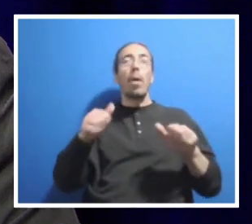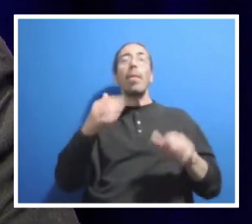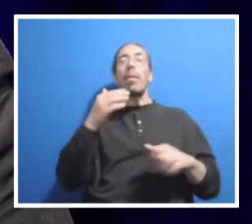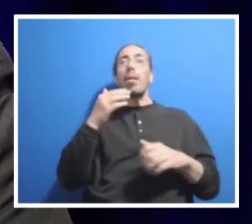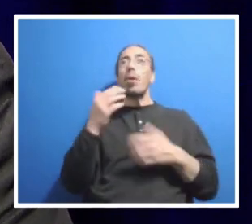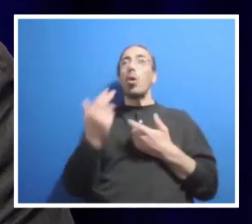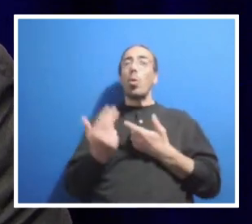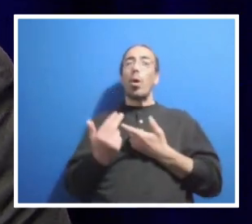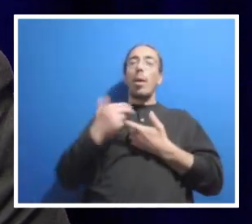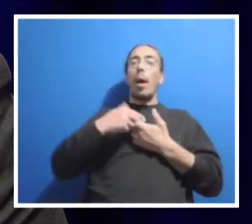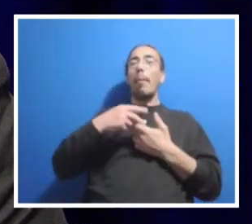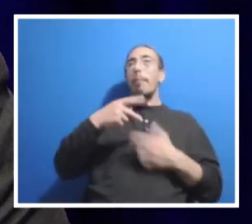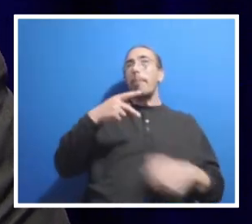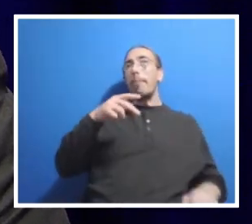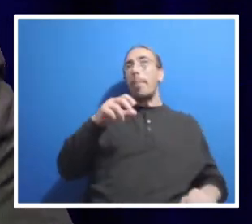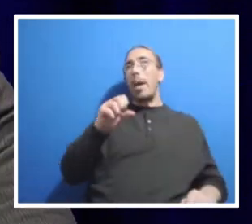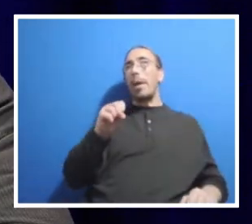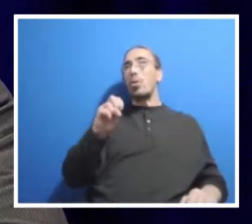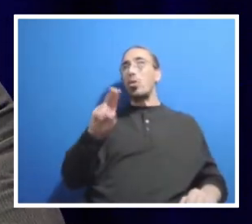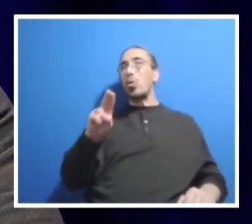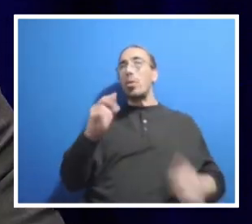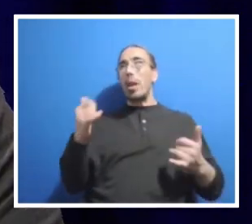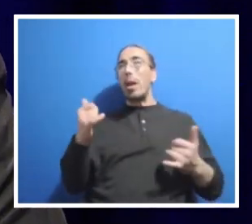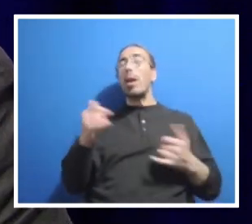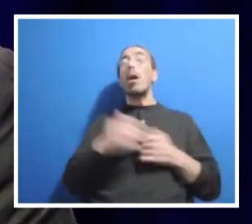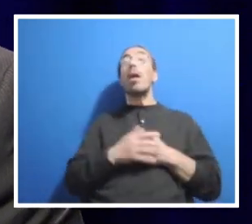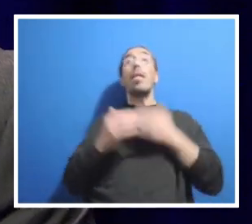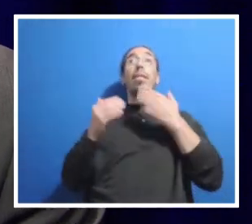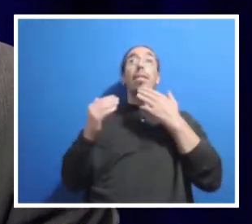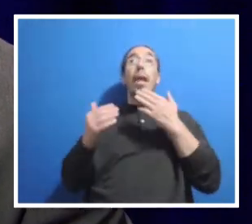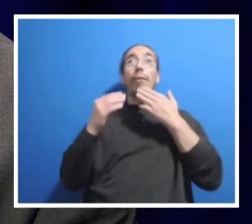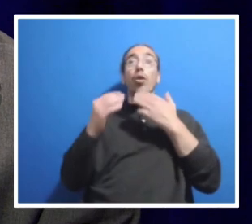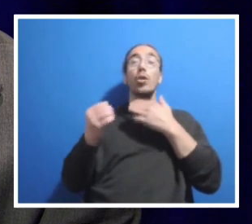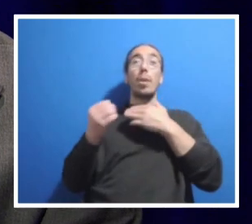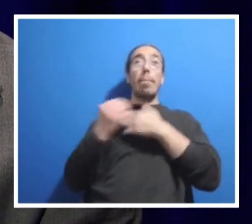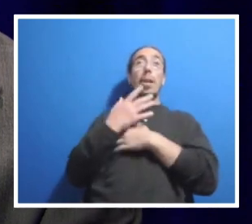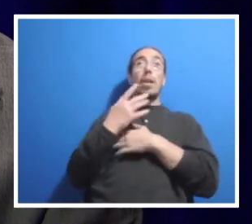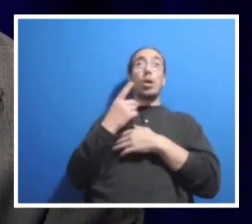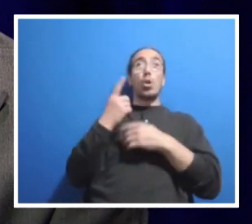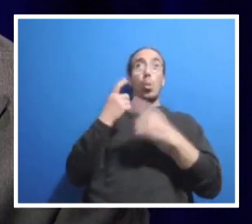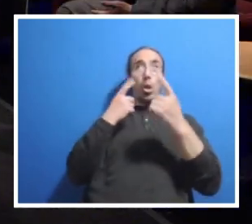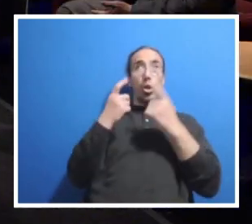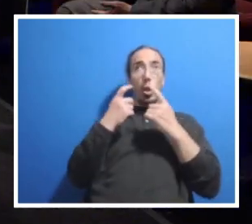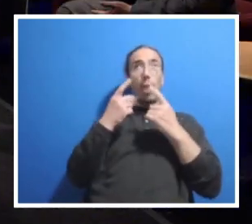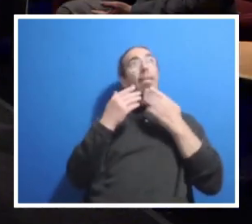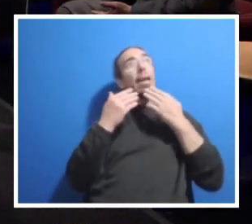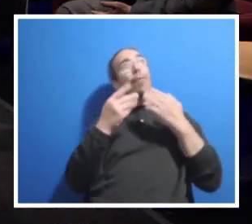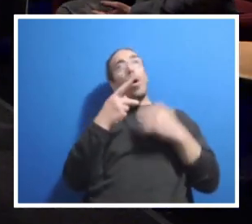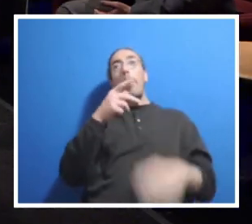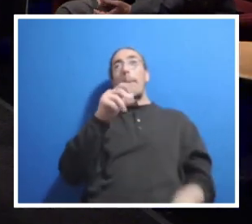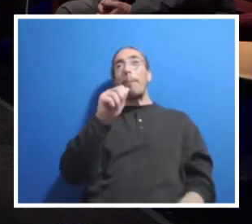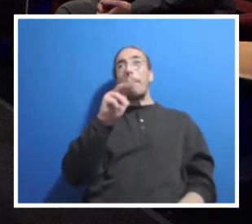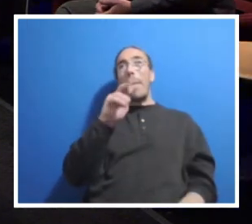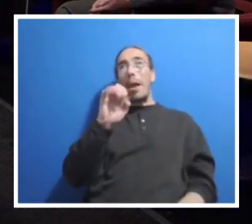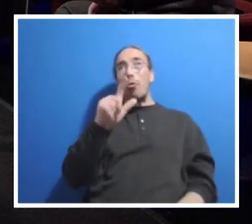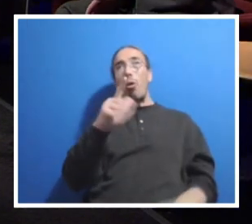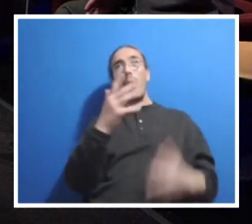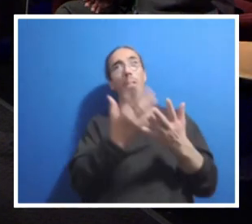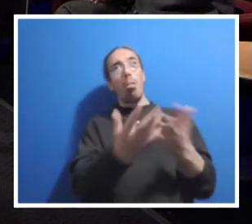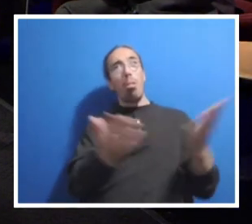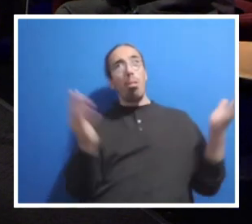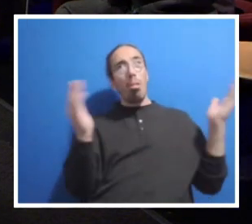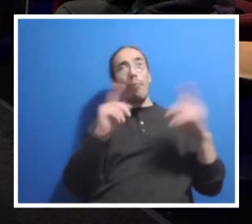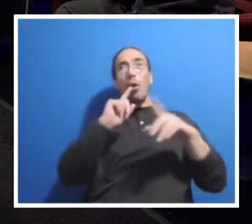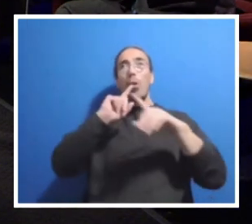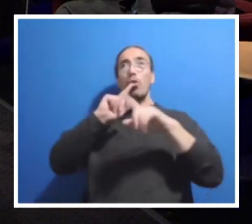the form that those answers will take. I thank you for submitting questions. Thank you to our panel for answering those questions. And thank you to